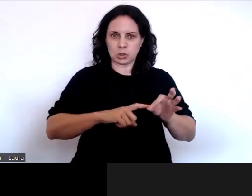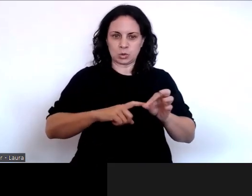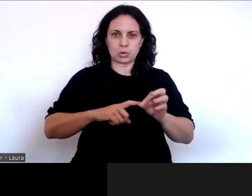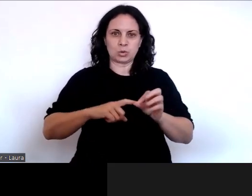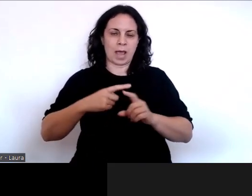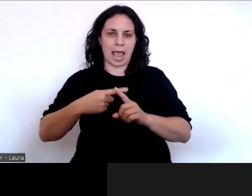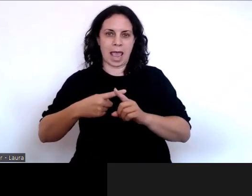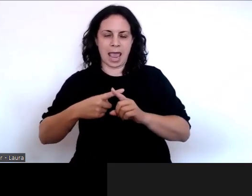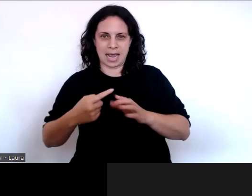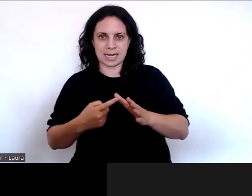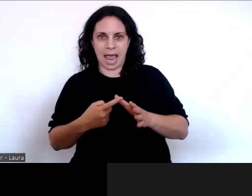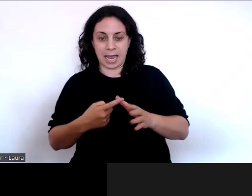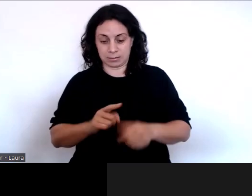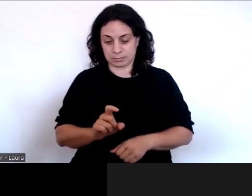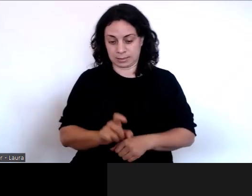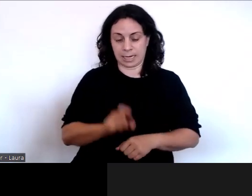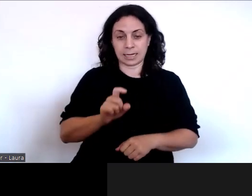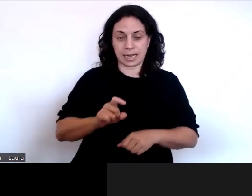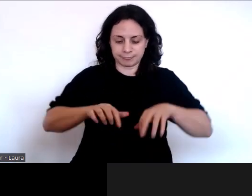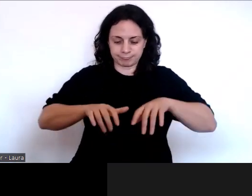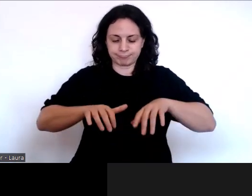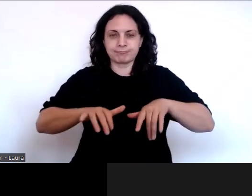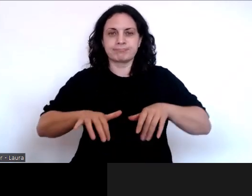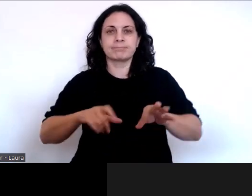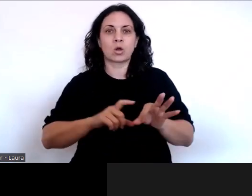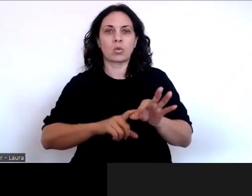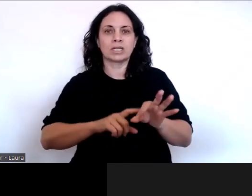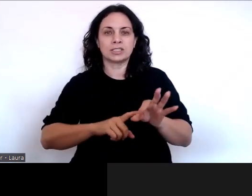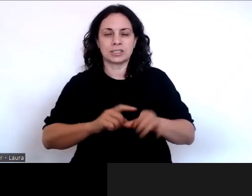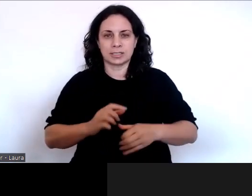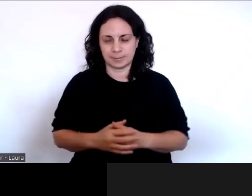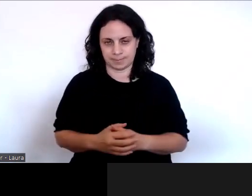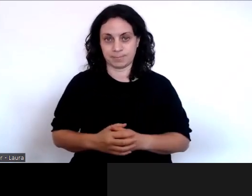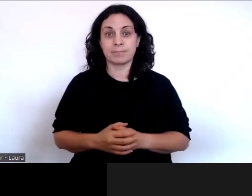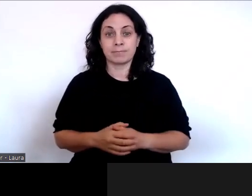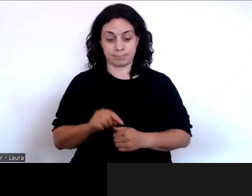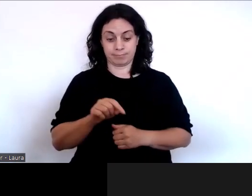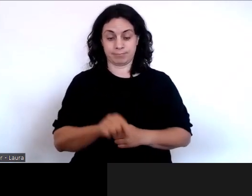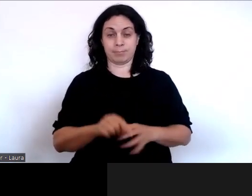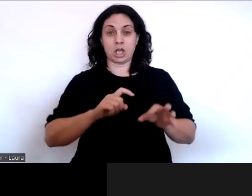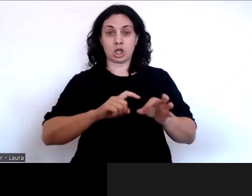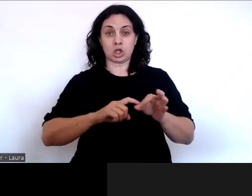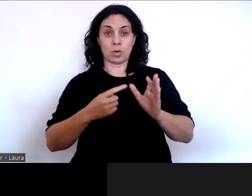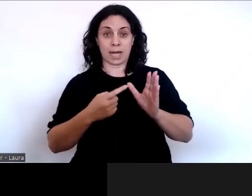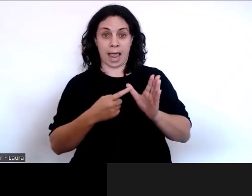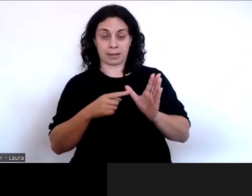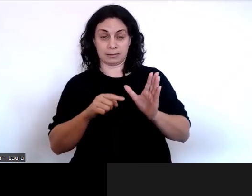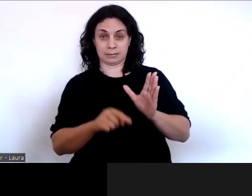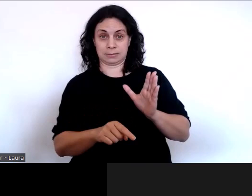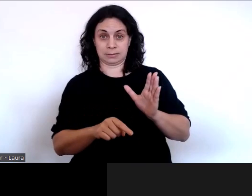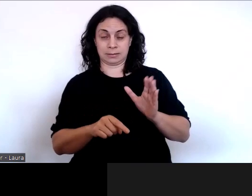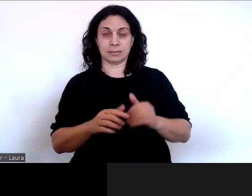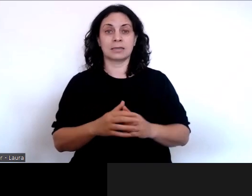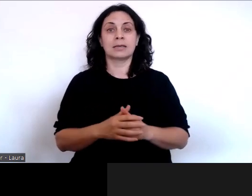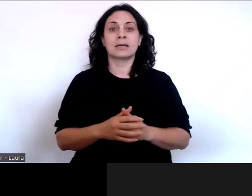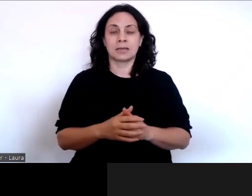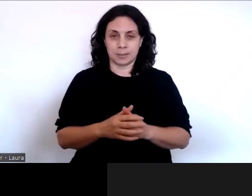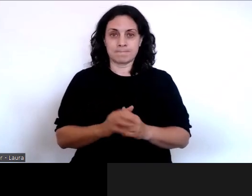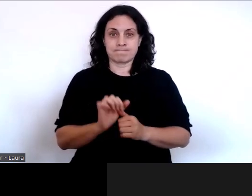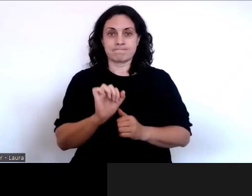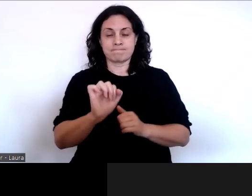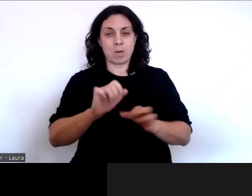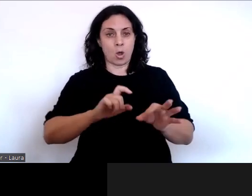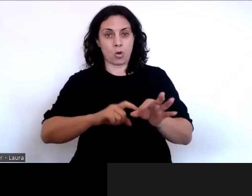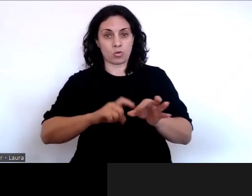type in a question. A couple of things to note about the Q&A function, your questions will automatically be sent just